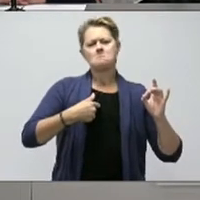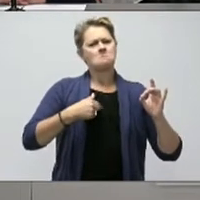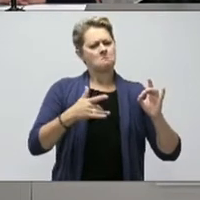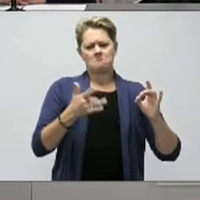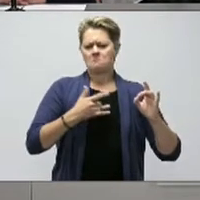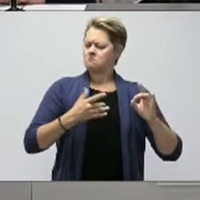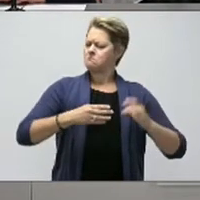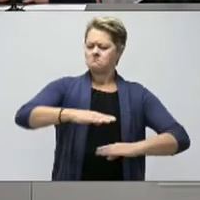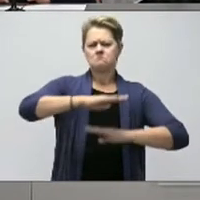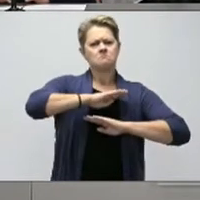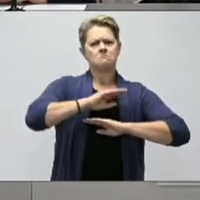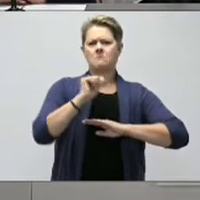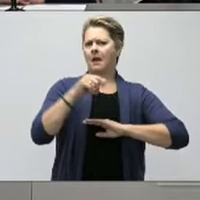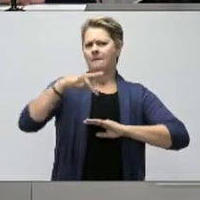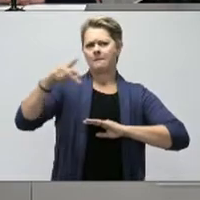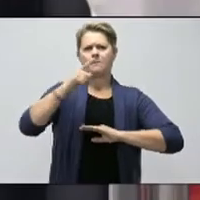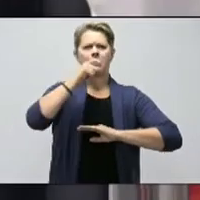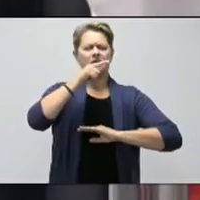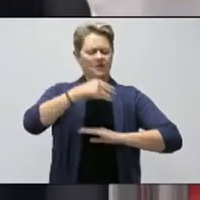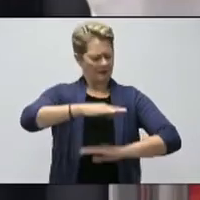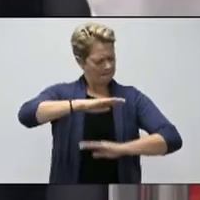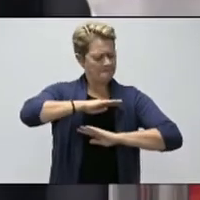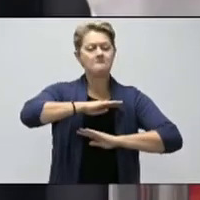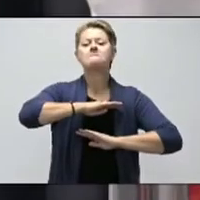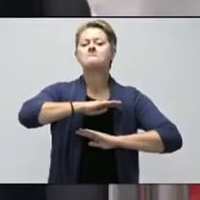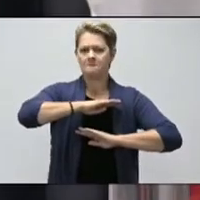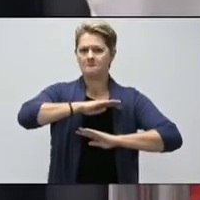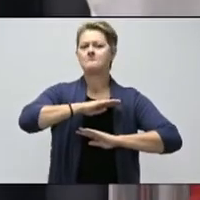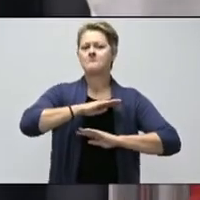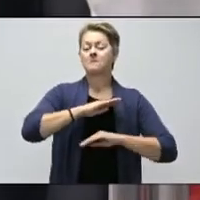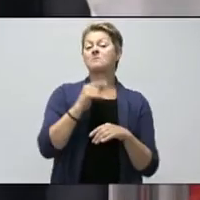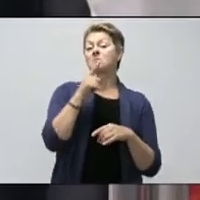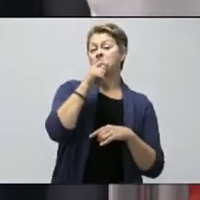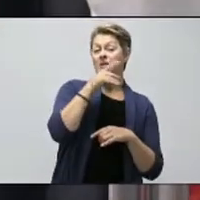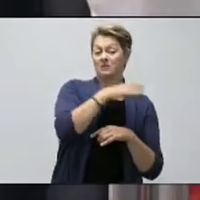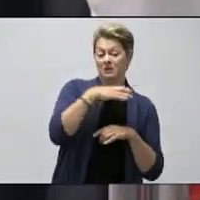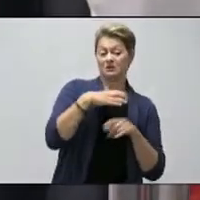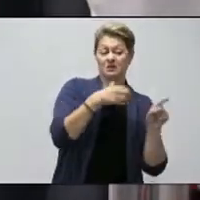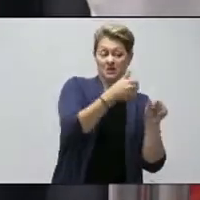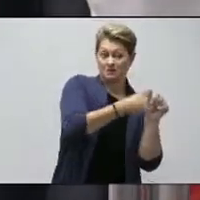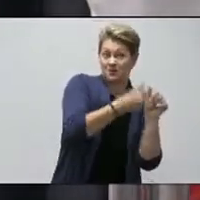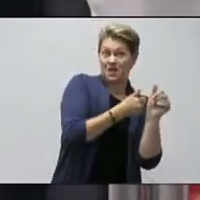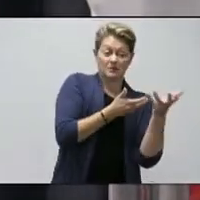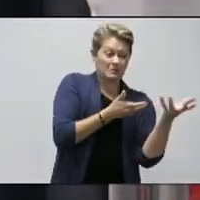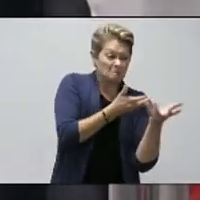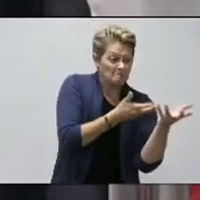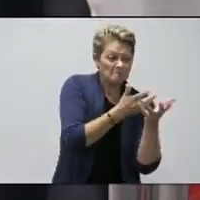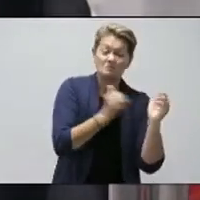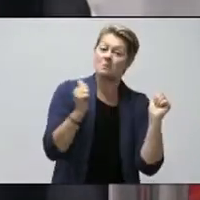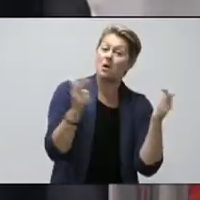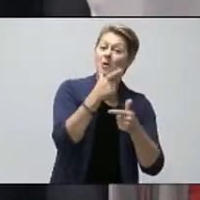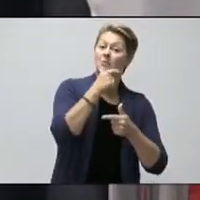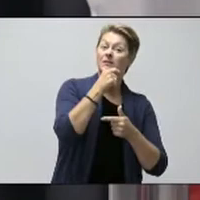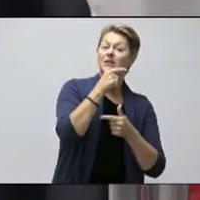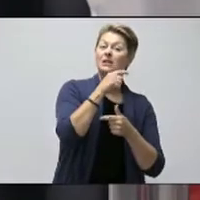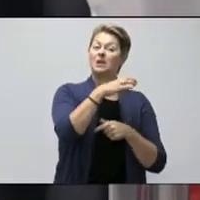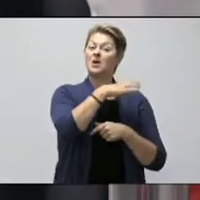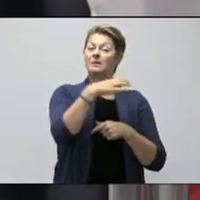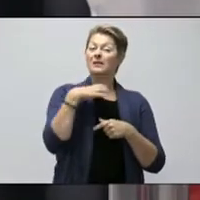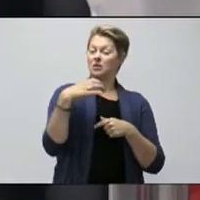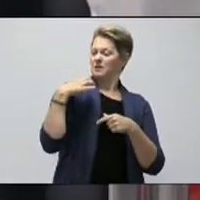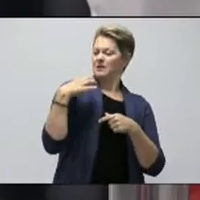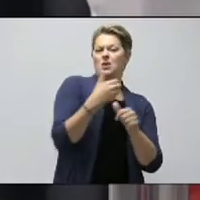And I know that our provincial privacy commissioner has worked with the federal privacy commissioners, and in fact all the privacy commissioners across Canada.